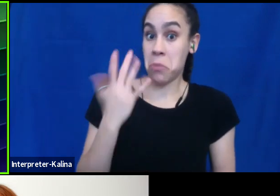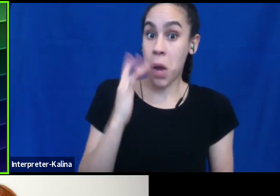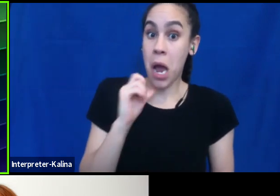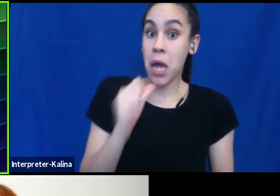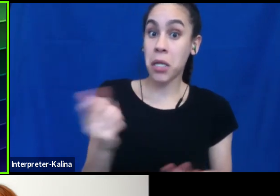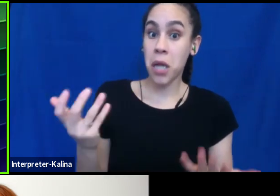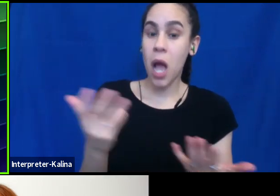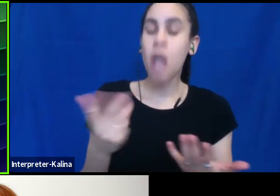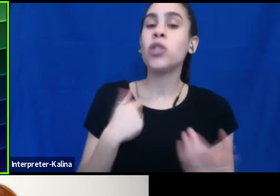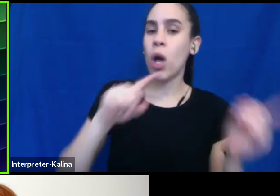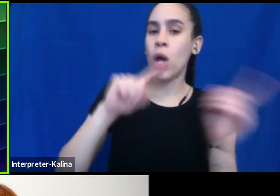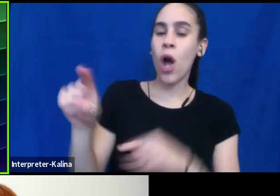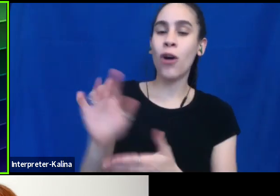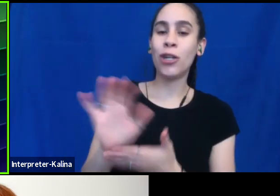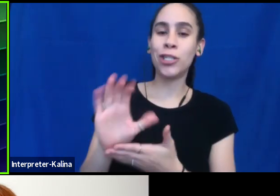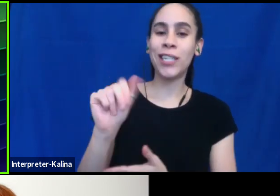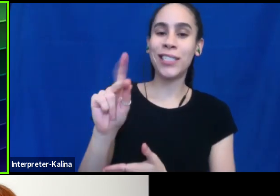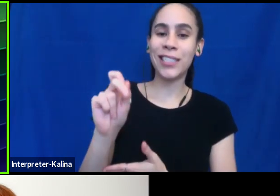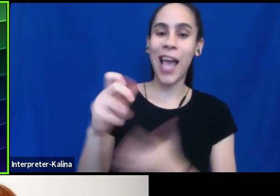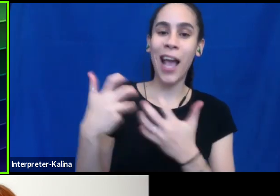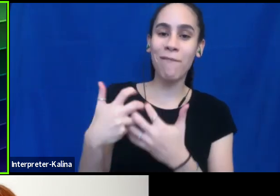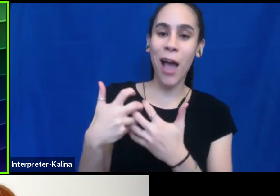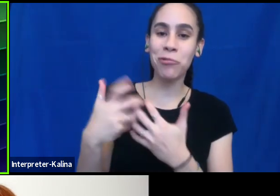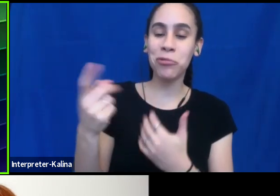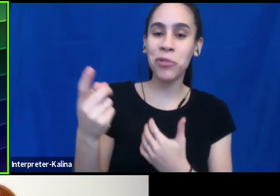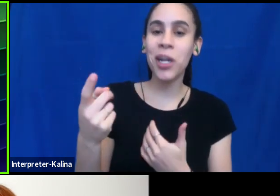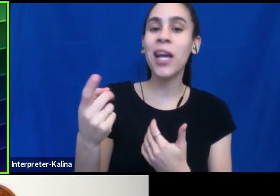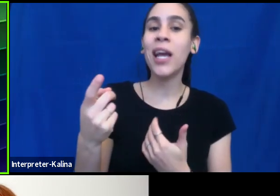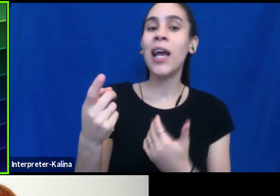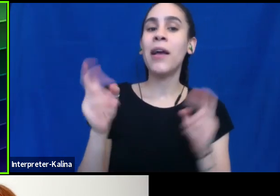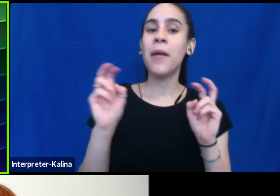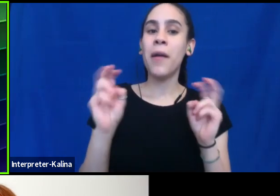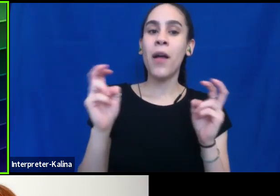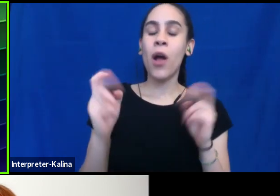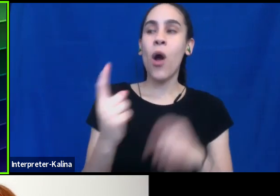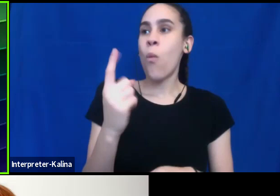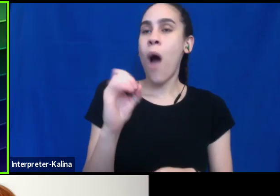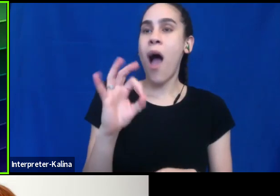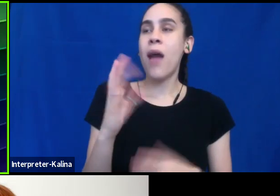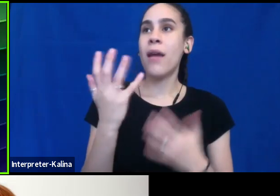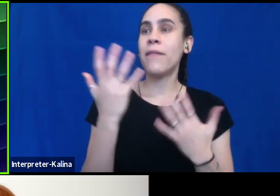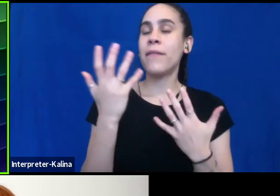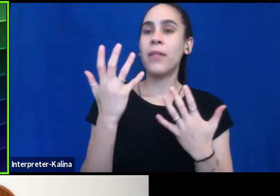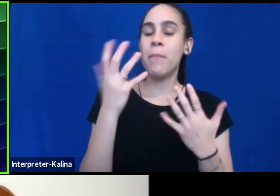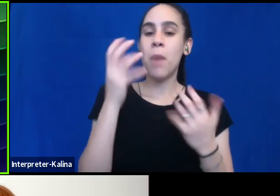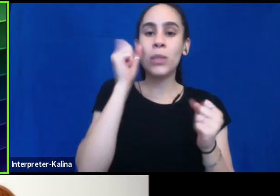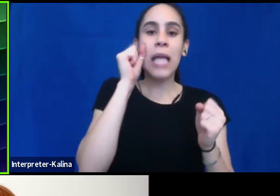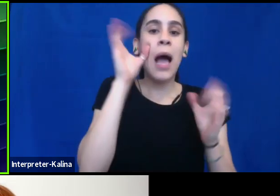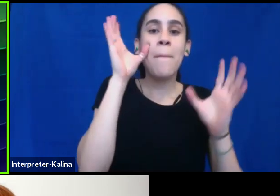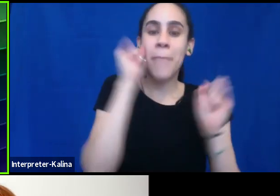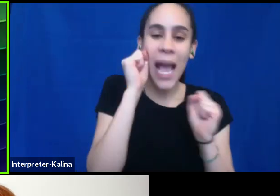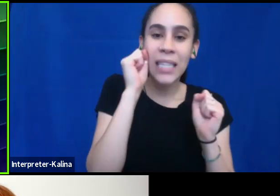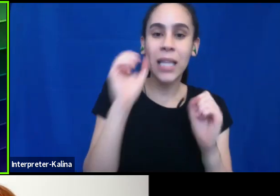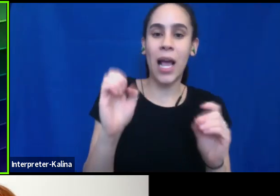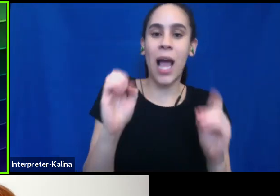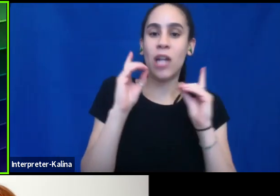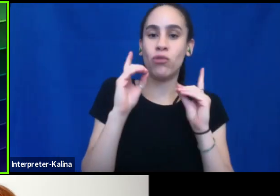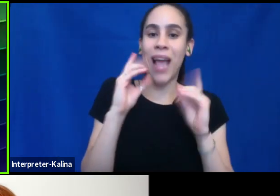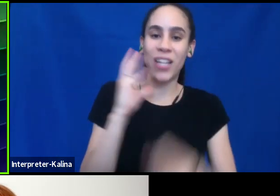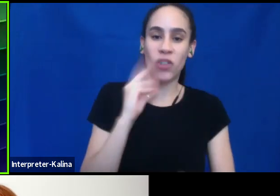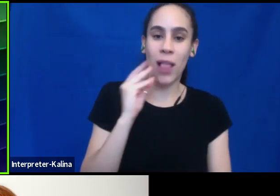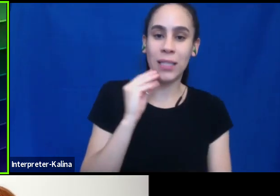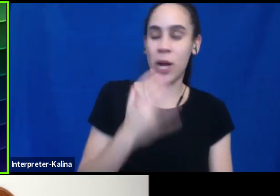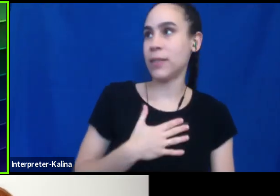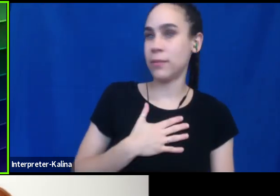went to the cheesecake factory and had what, you know, stands as one of the most amazing educational experiences of my life. I mean, I, we,